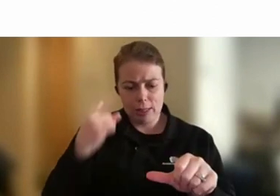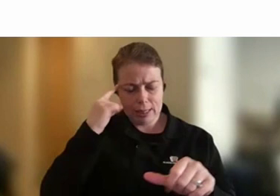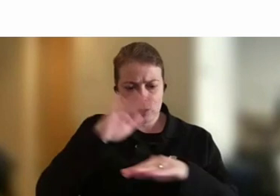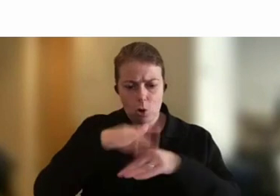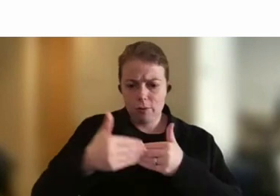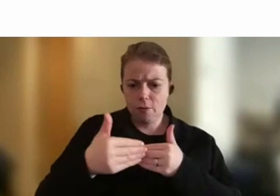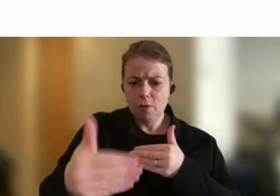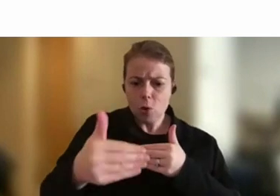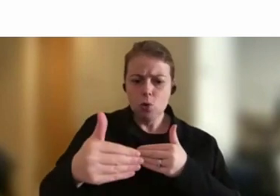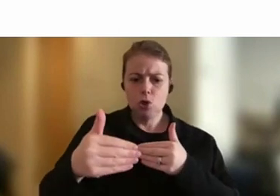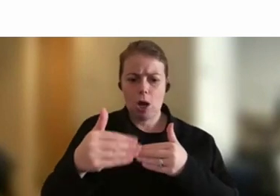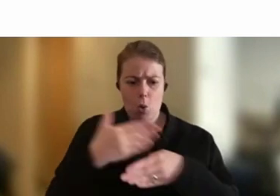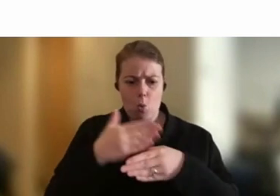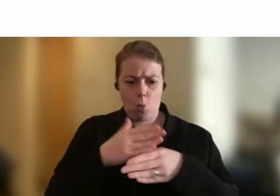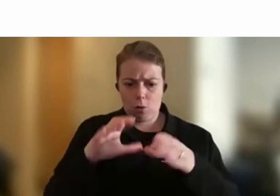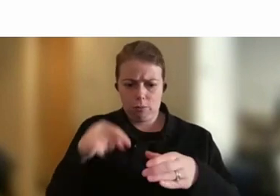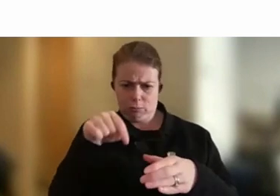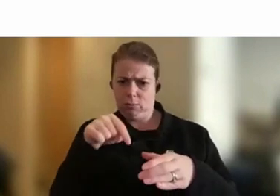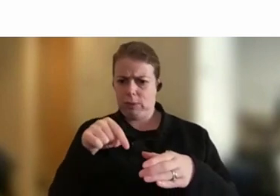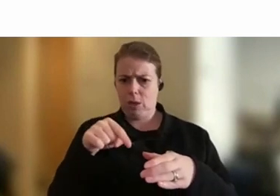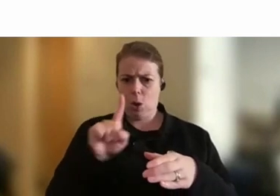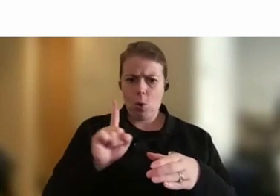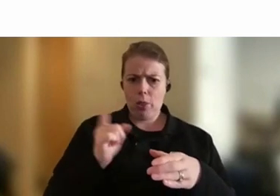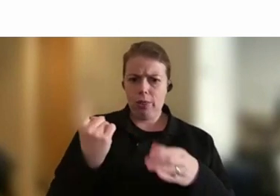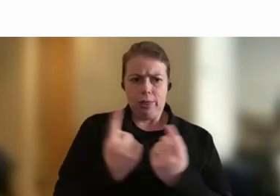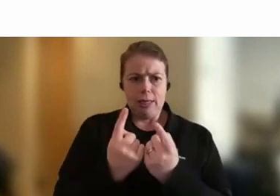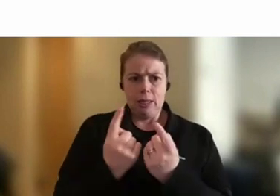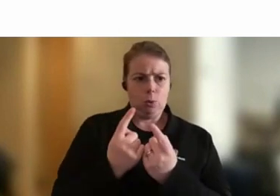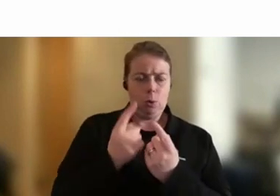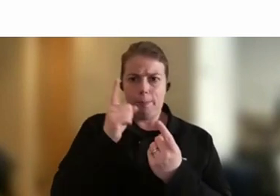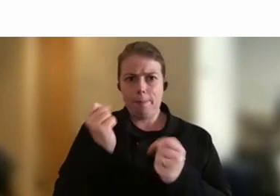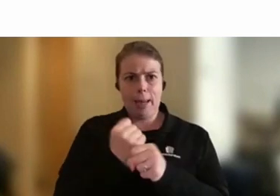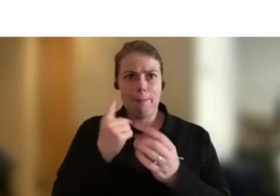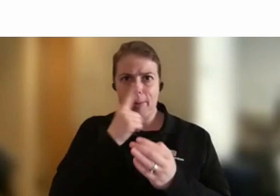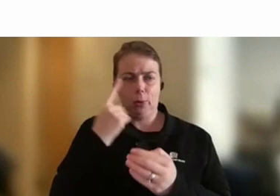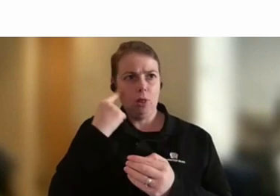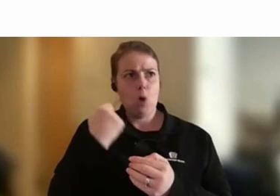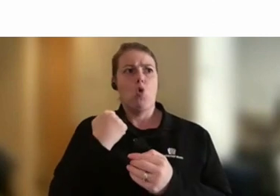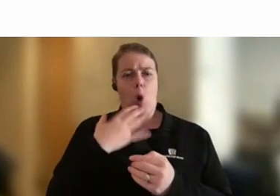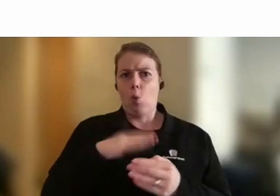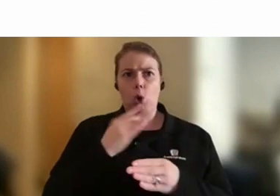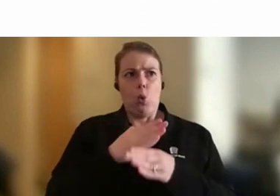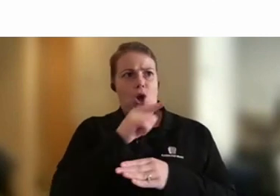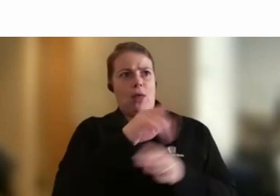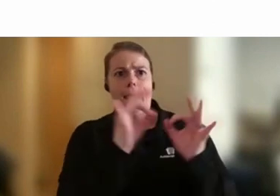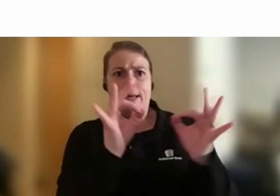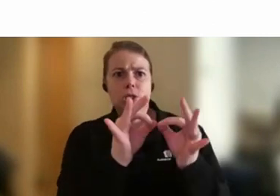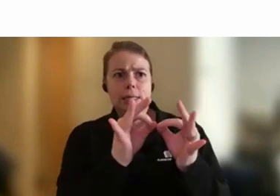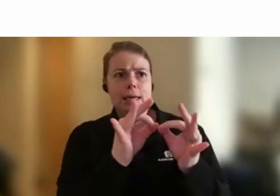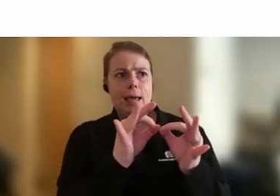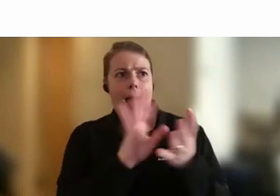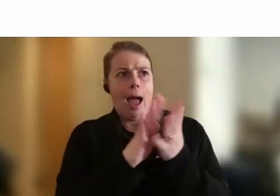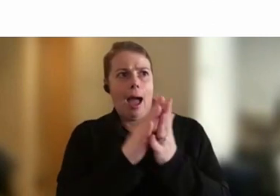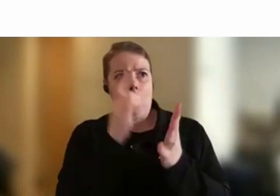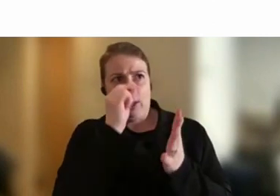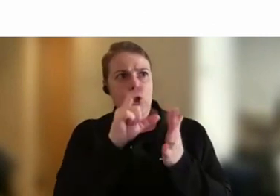What are the things that would really attract people to our agency? What are the things that are going to make people be able to do their best work every day within the agency? What are the things